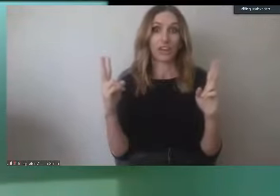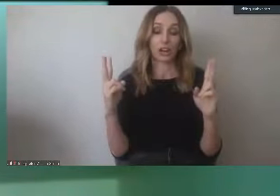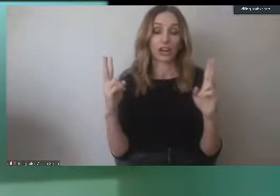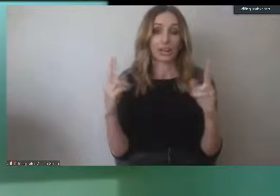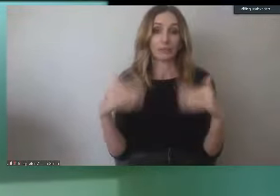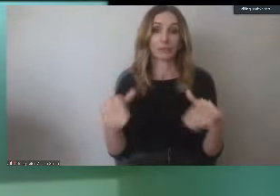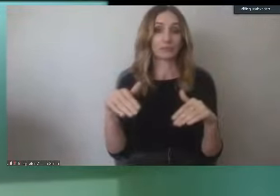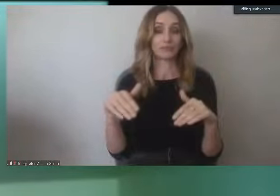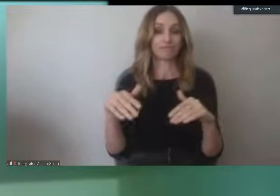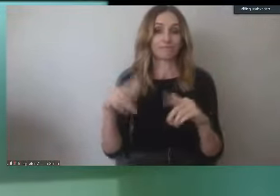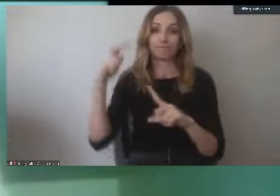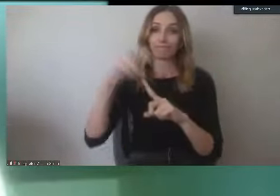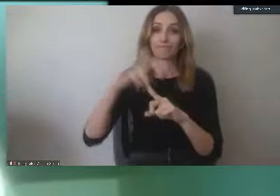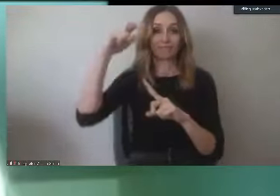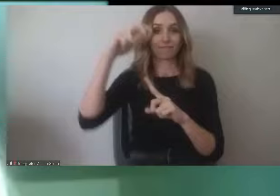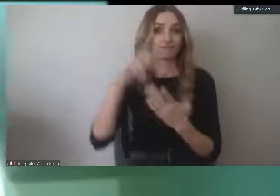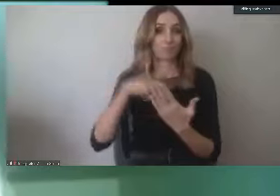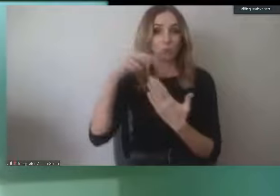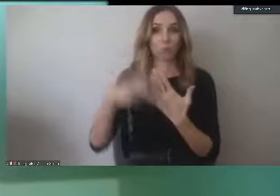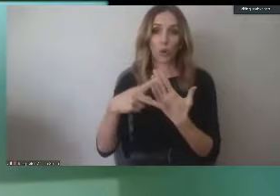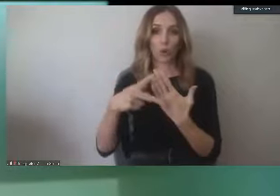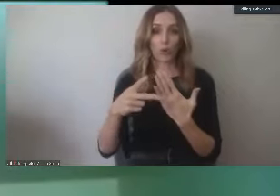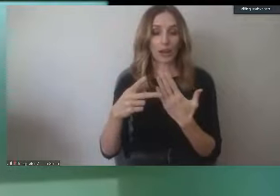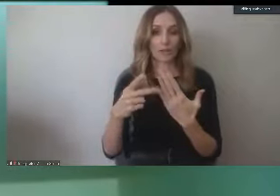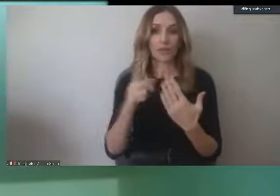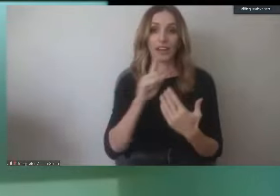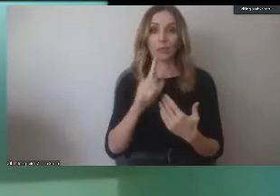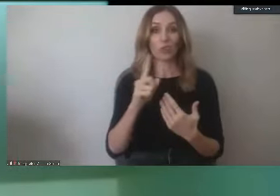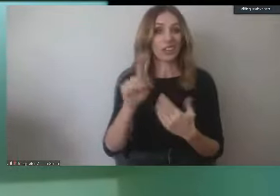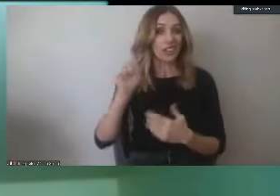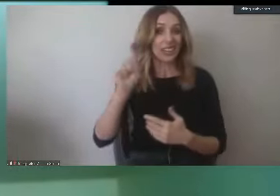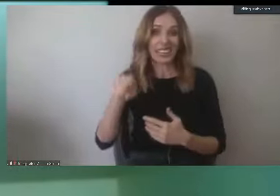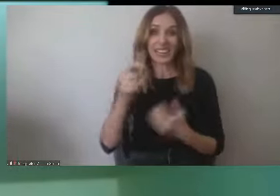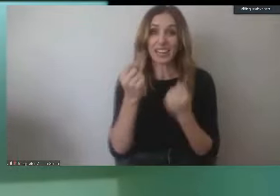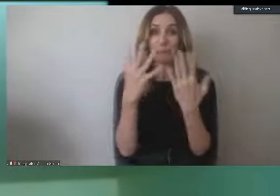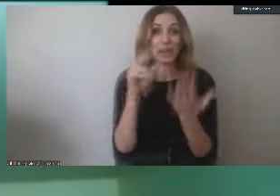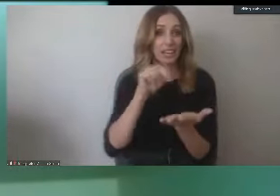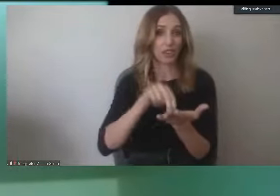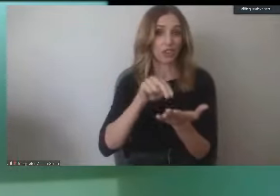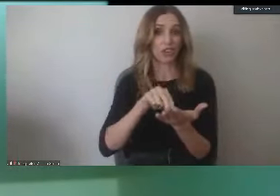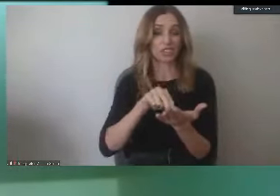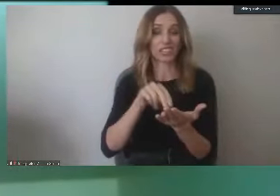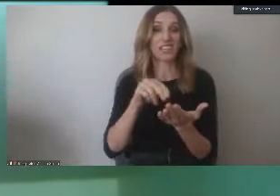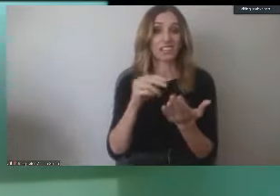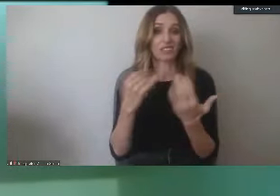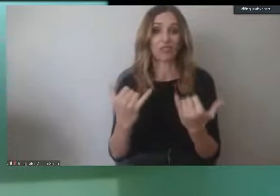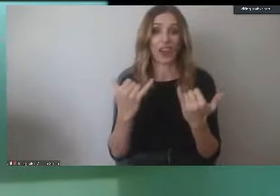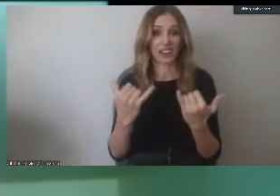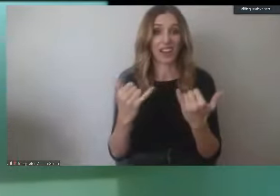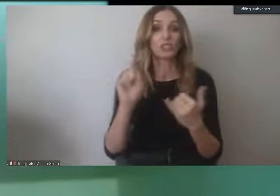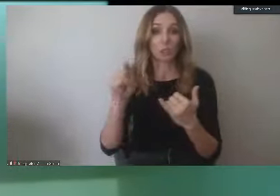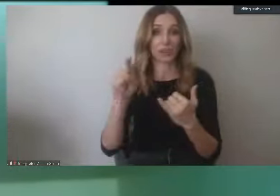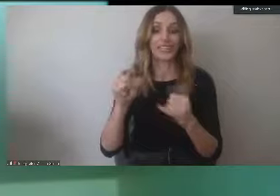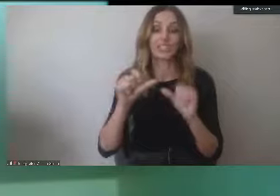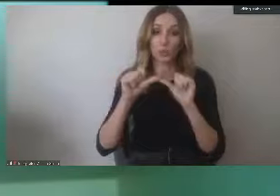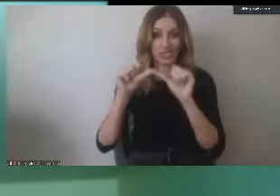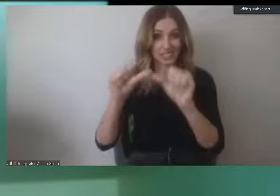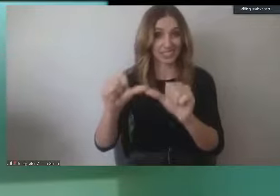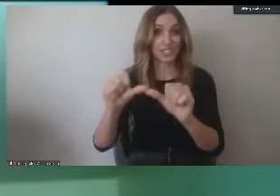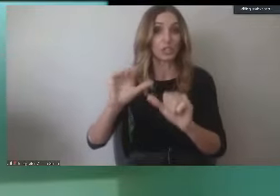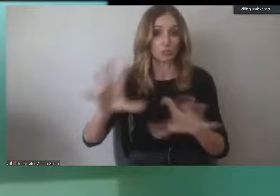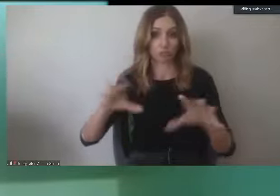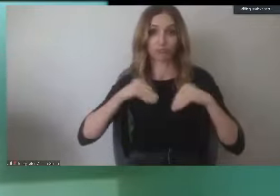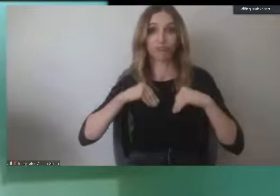programs. And given how badly nurses are needed right now, we are absolutely going to go forward. So thank you for that amazing